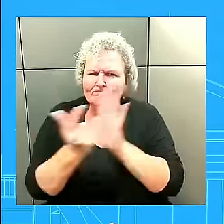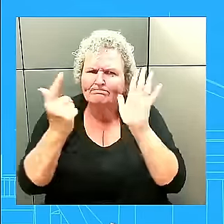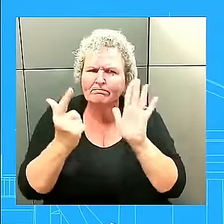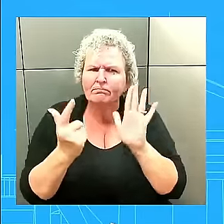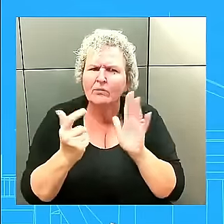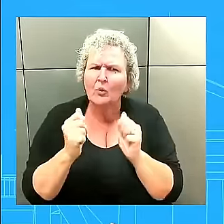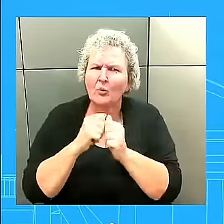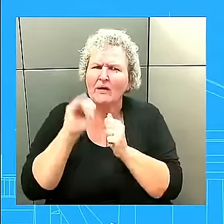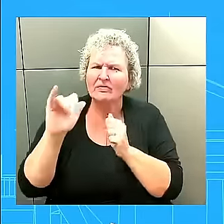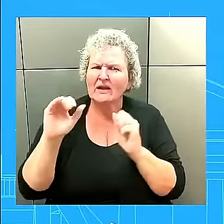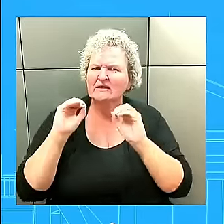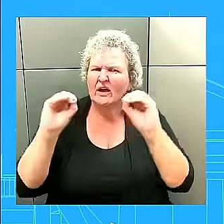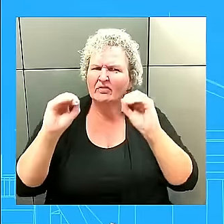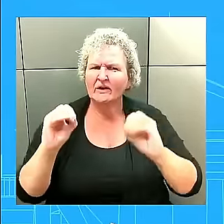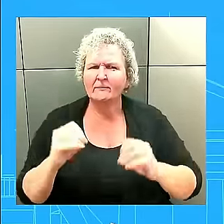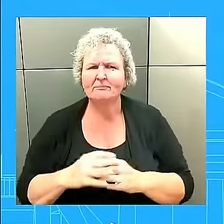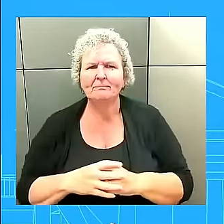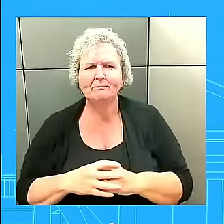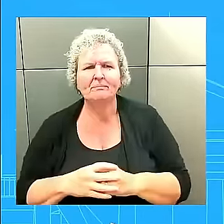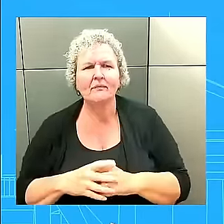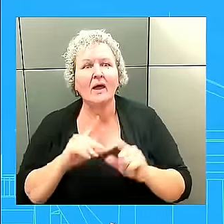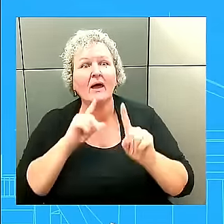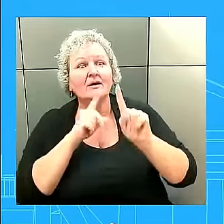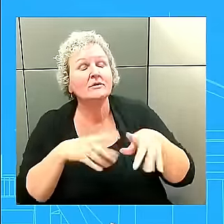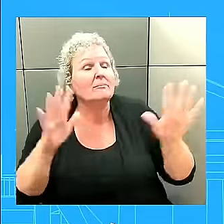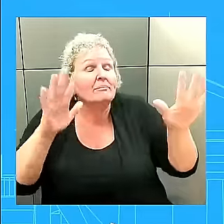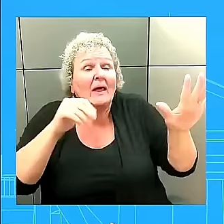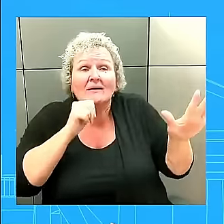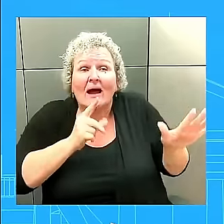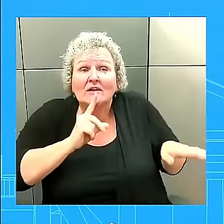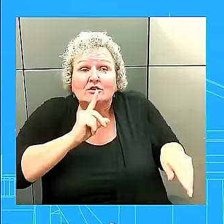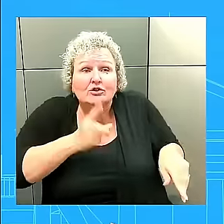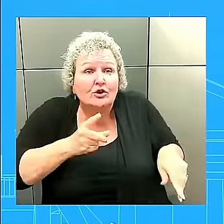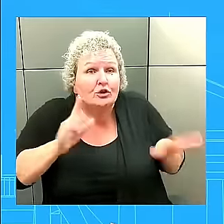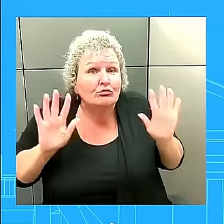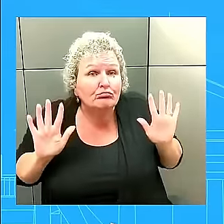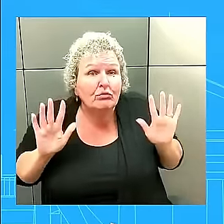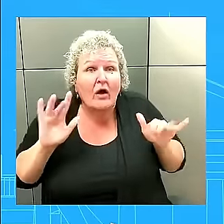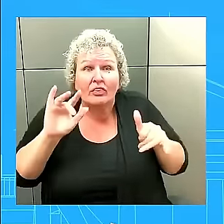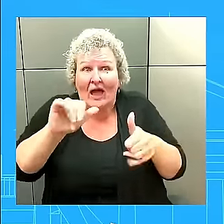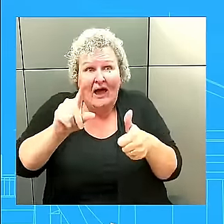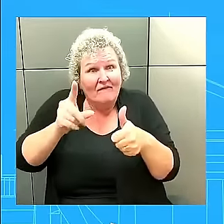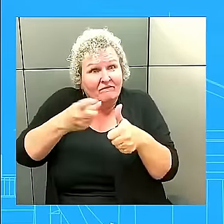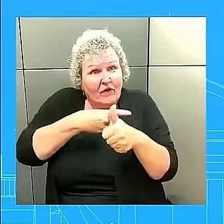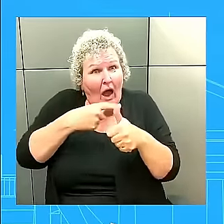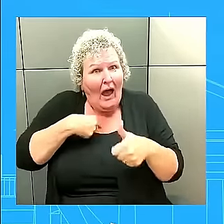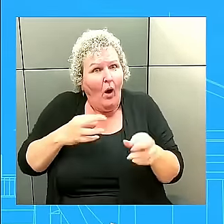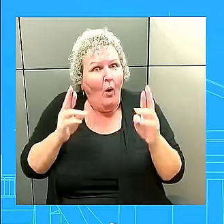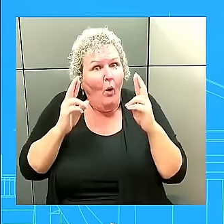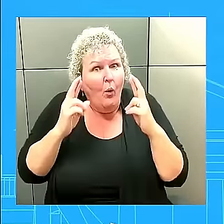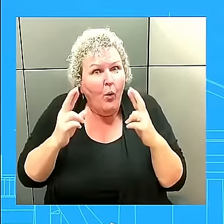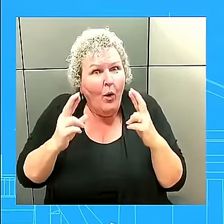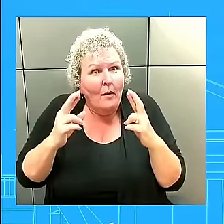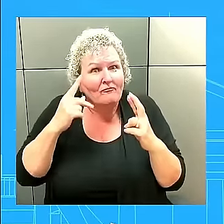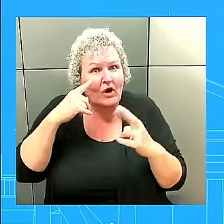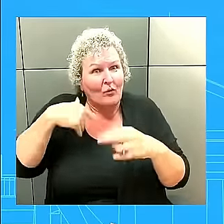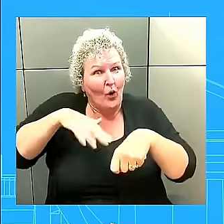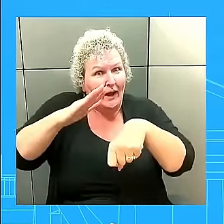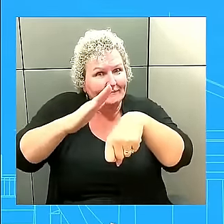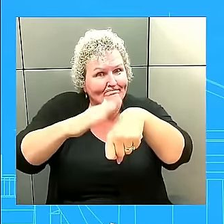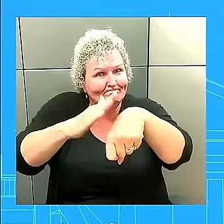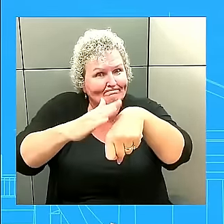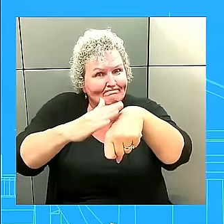It's true. We didn't levy sanctions originally because we were hoping that the threat of sanctions might deter or dissuade Mr. Putin. You lay